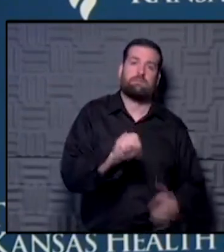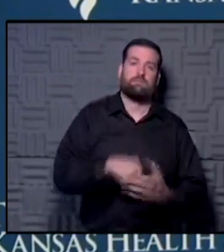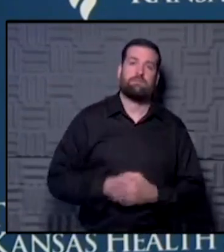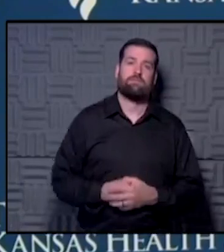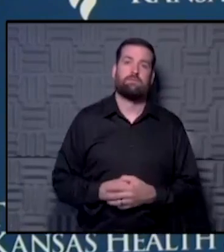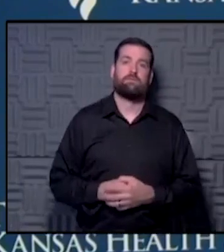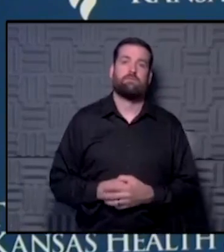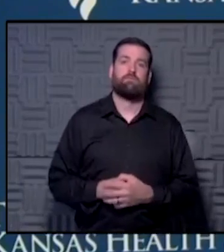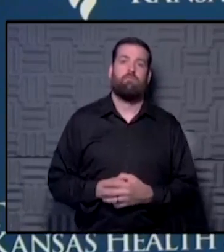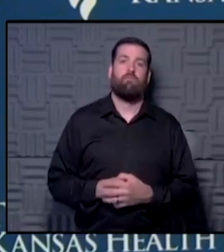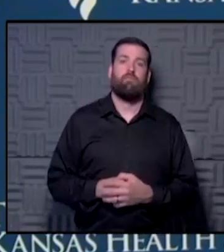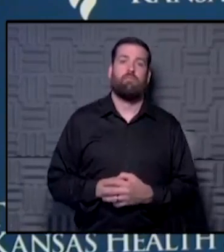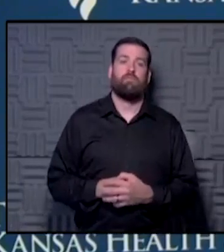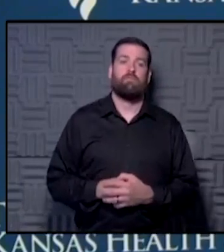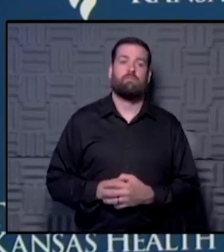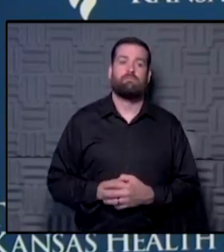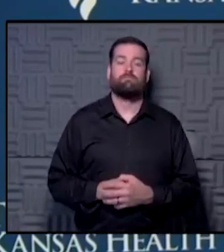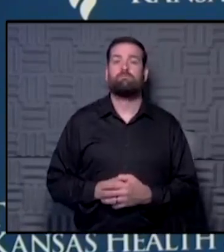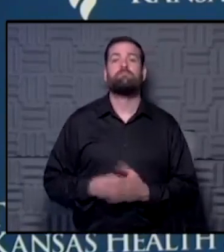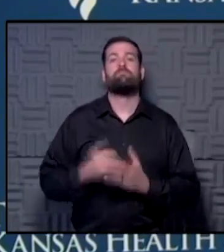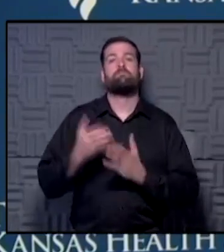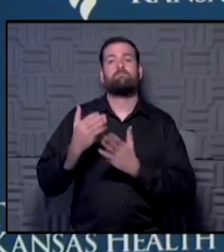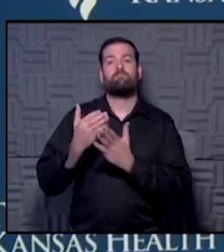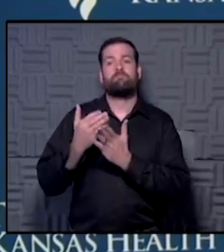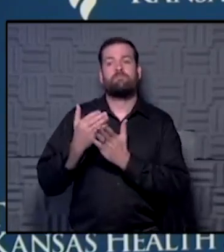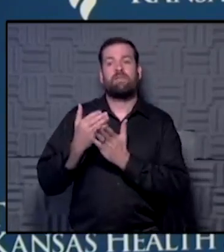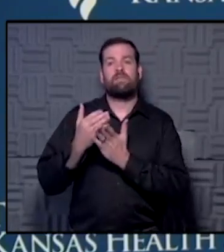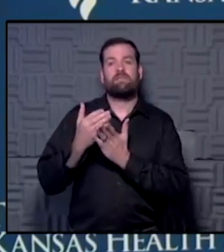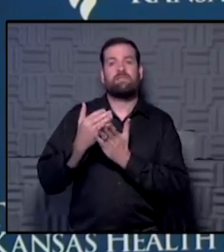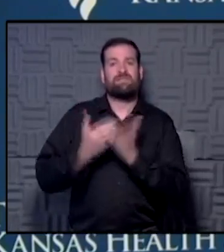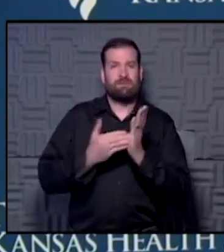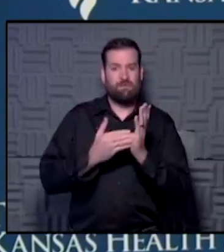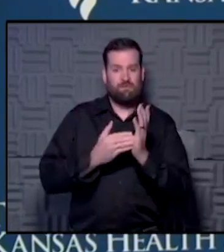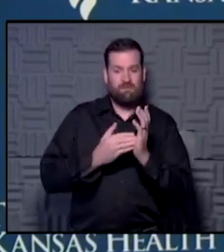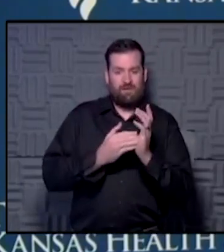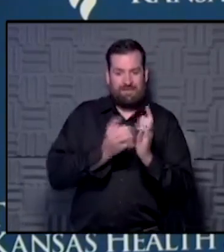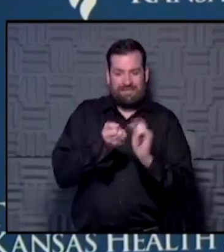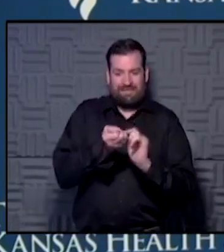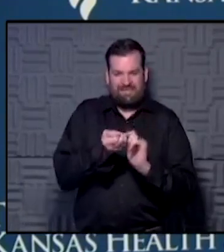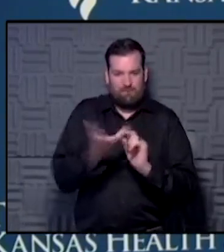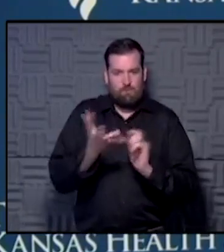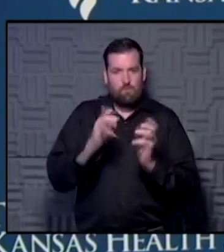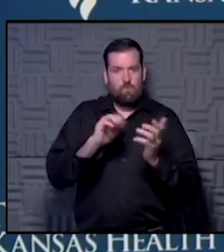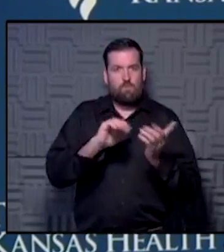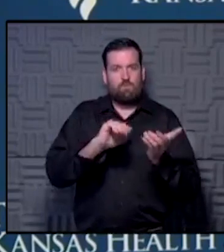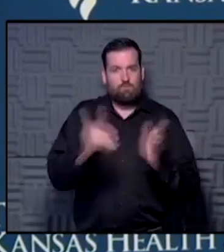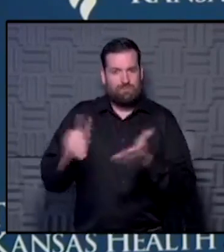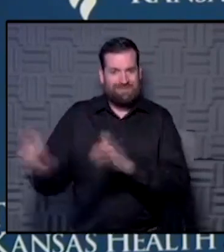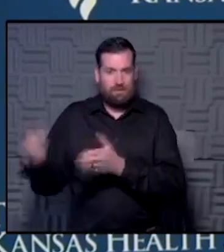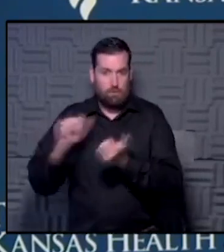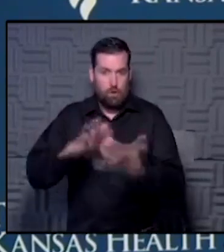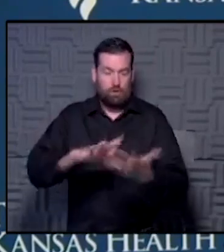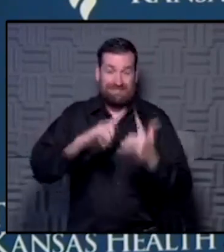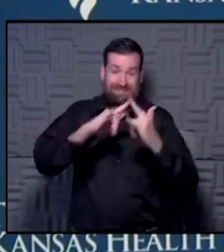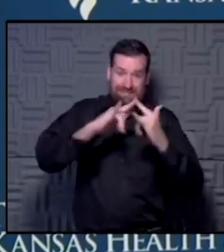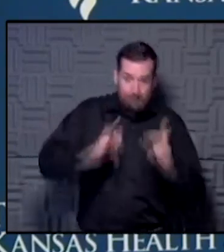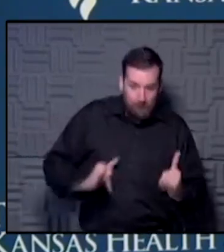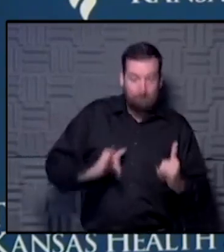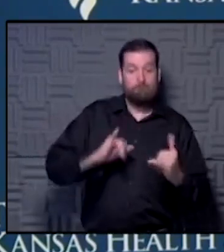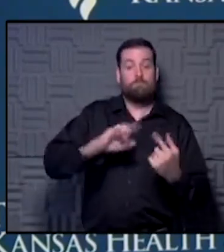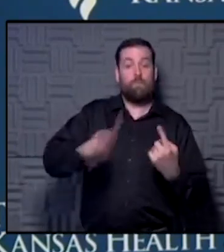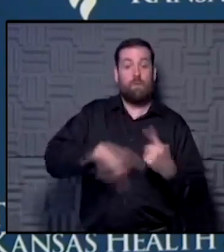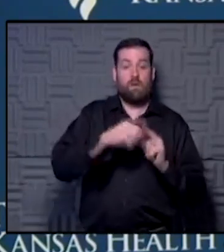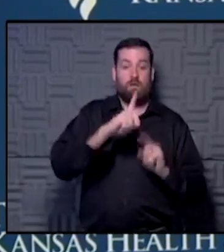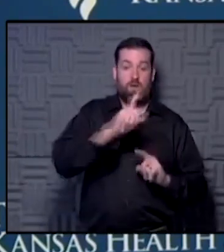because of some of the comorbidities that go along with having obesity at the time of your